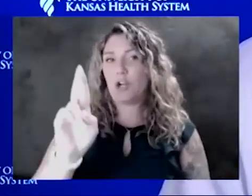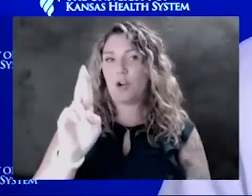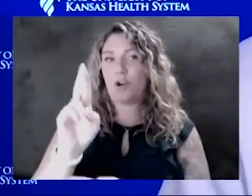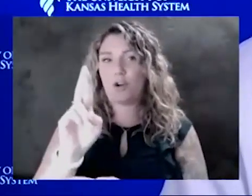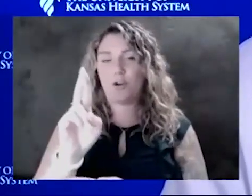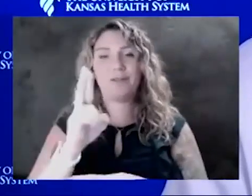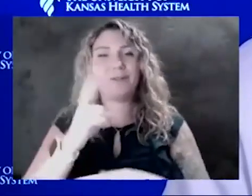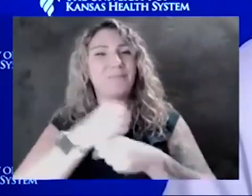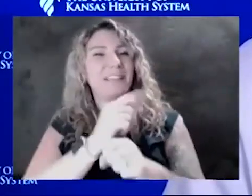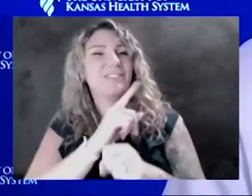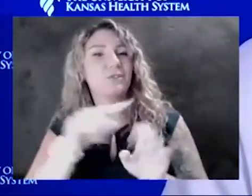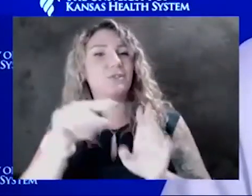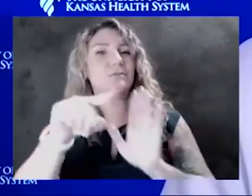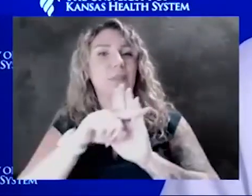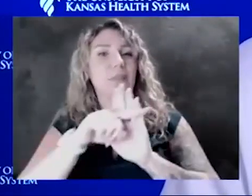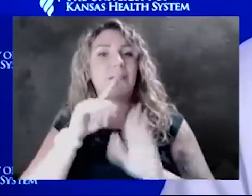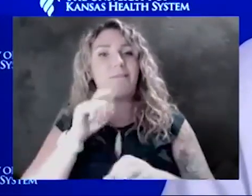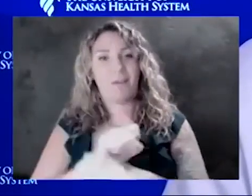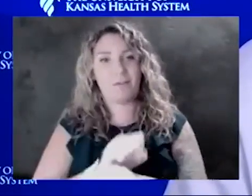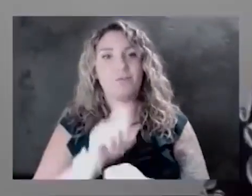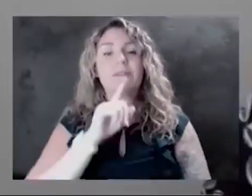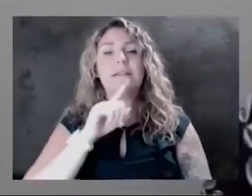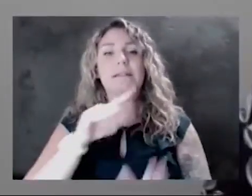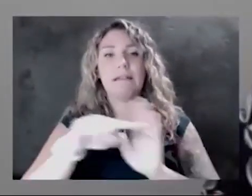if that answers the question. Julianne?